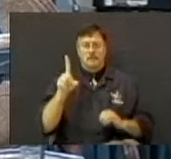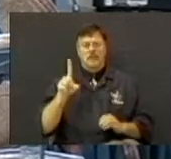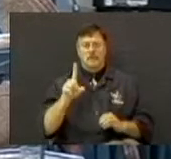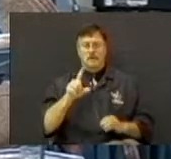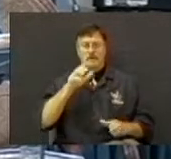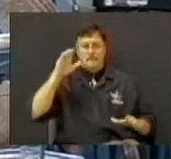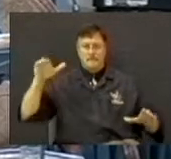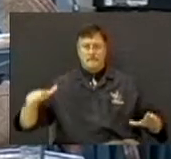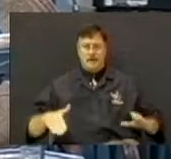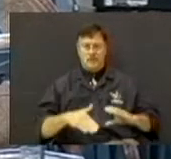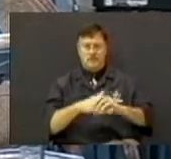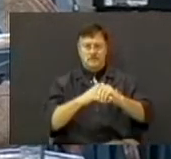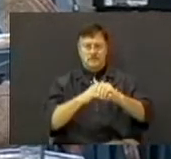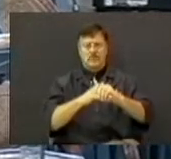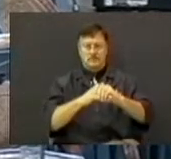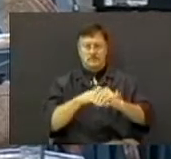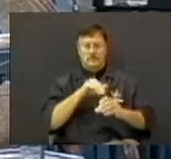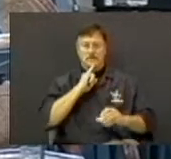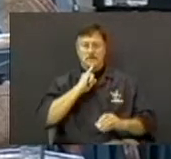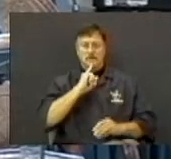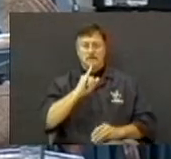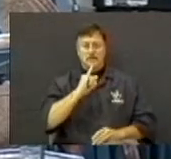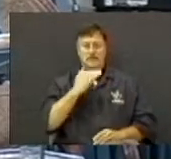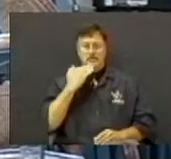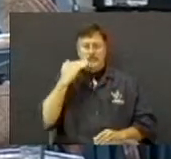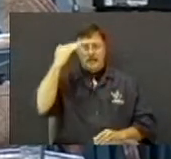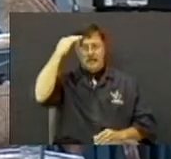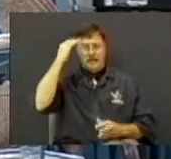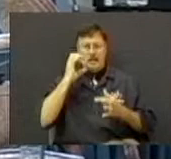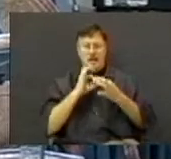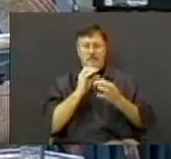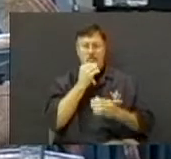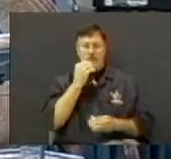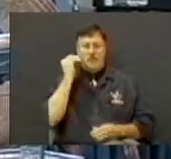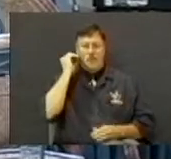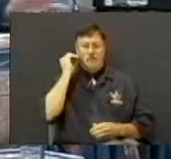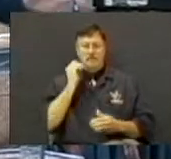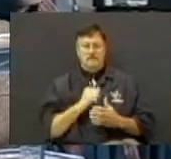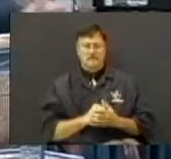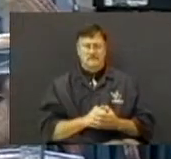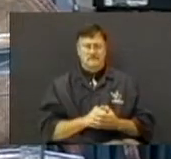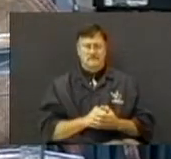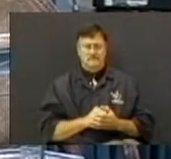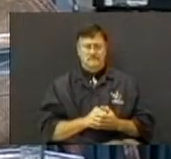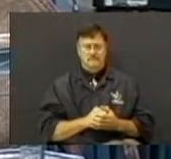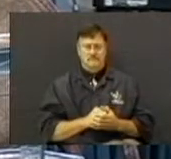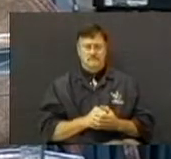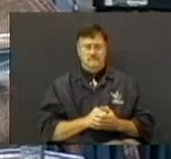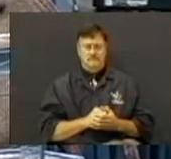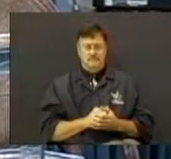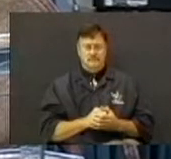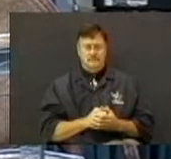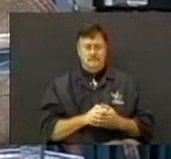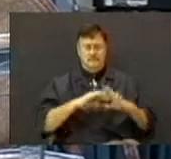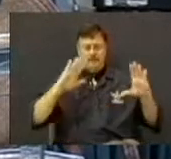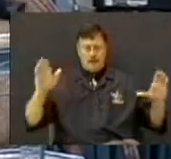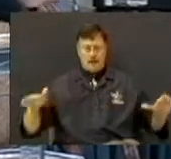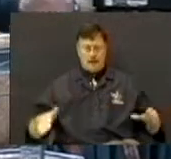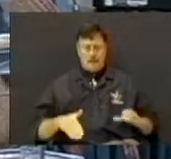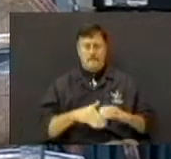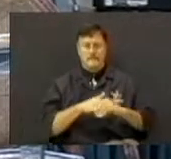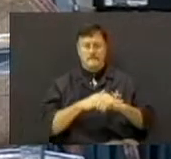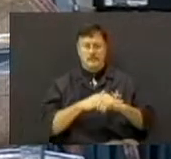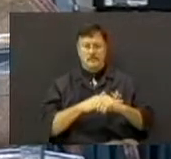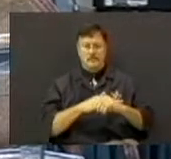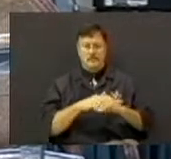marriage is the heaven of the home. Let me say that again. Marriage is the